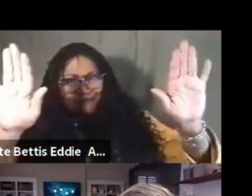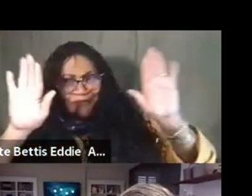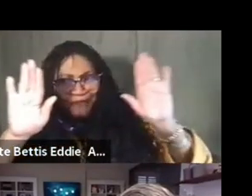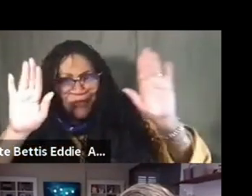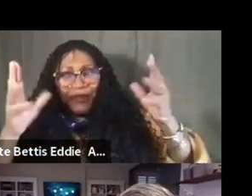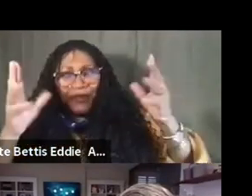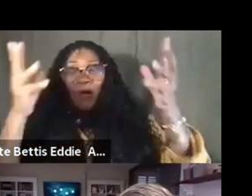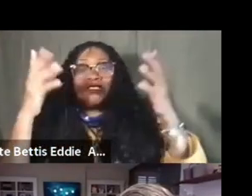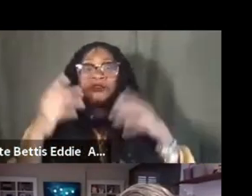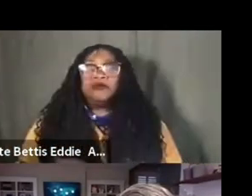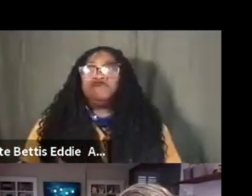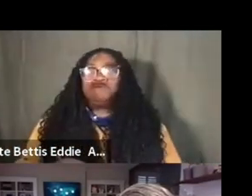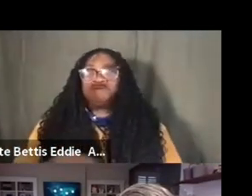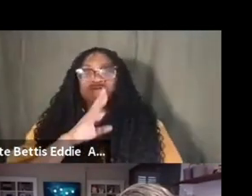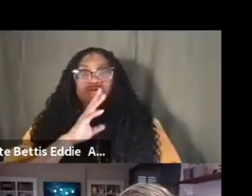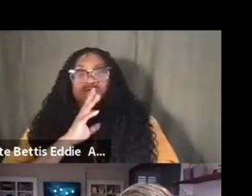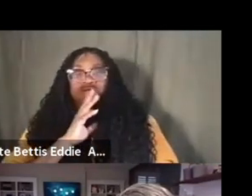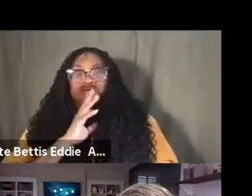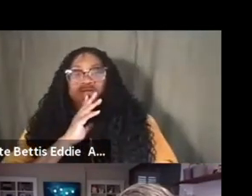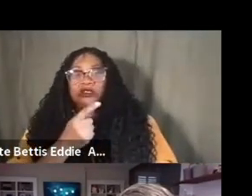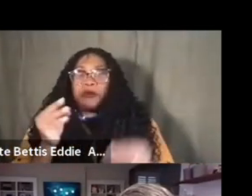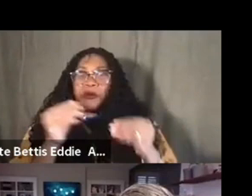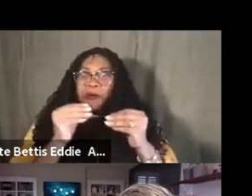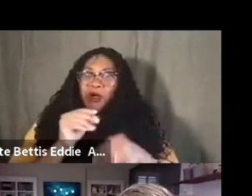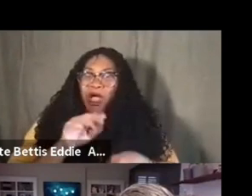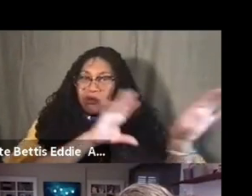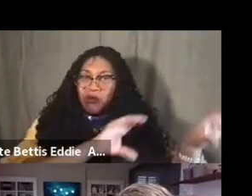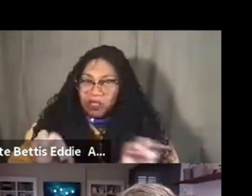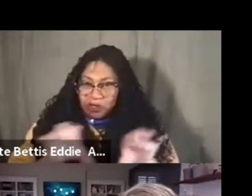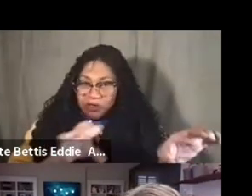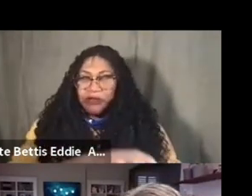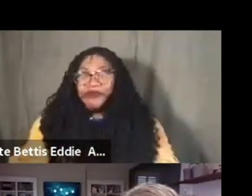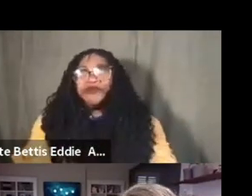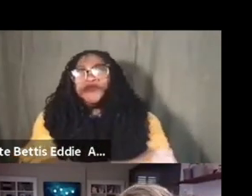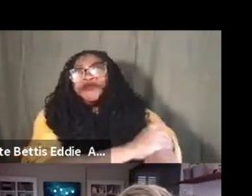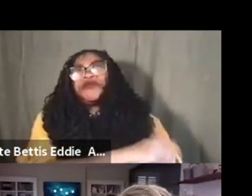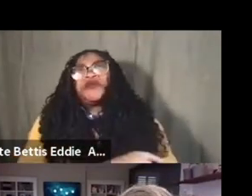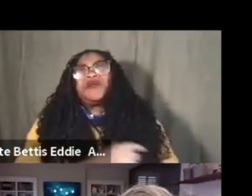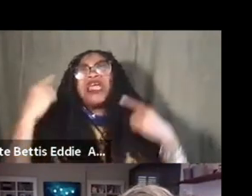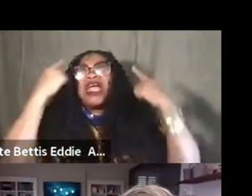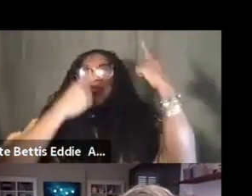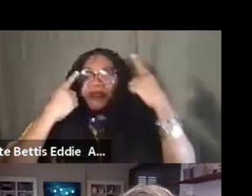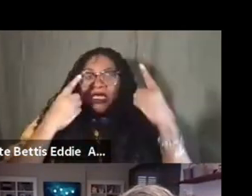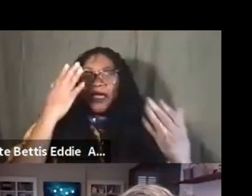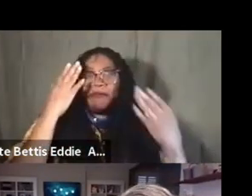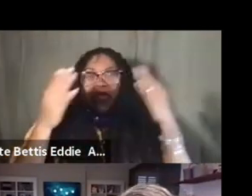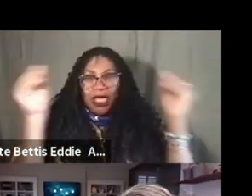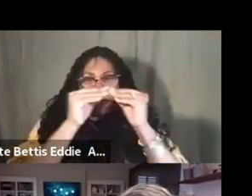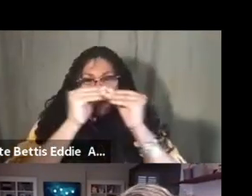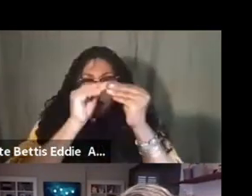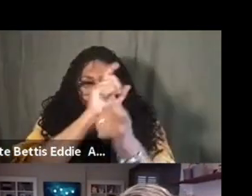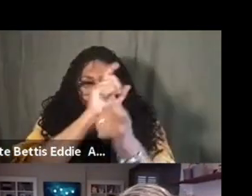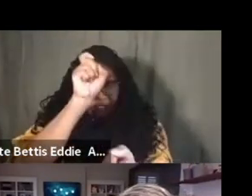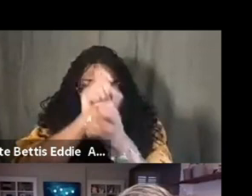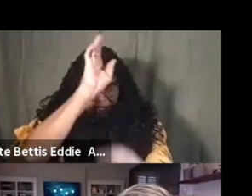I wanted to talk, um, a little bit more about your practice, and here I'm thinking if we could get more into the specifics about how you